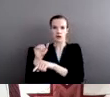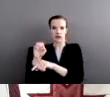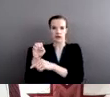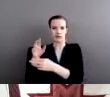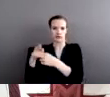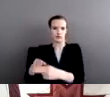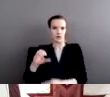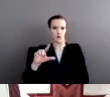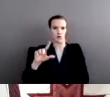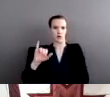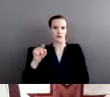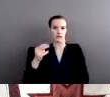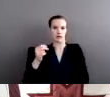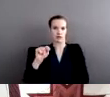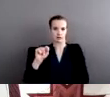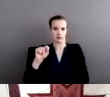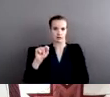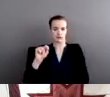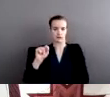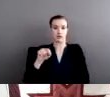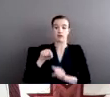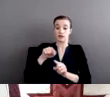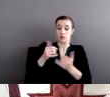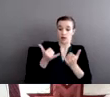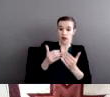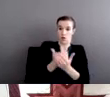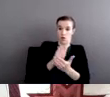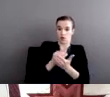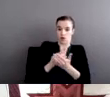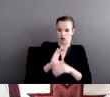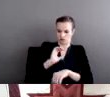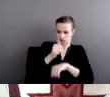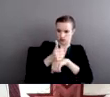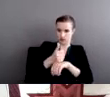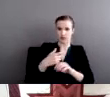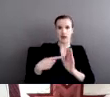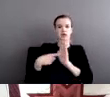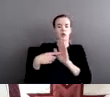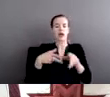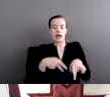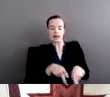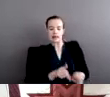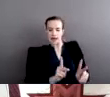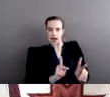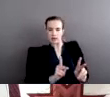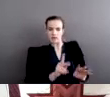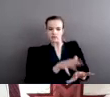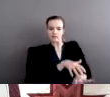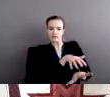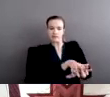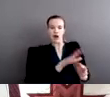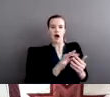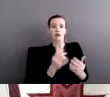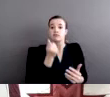this law does is it allows tribal nations the option, not the requirement, because it's an option,